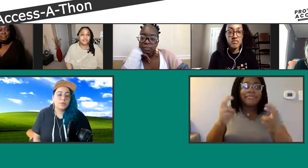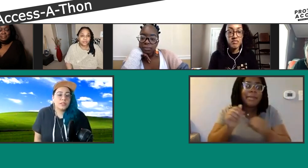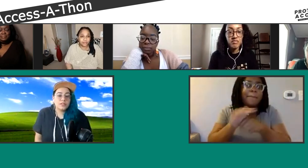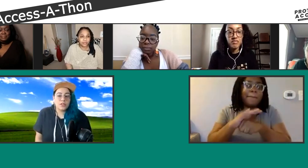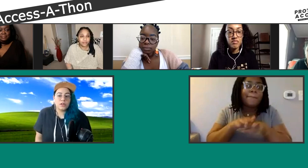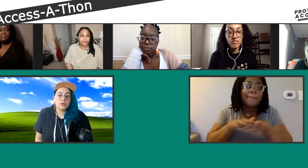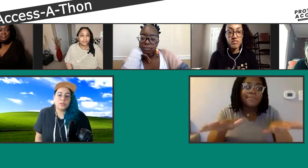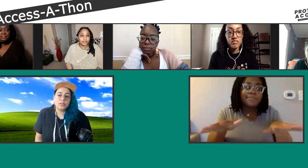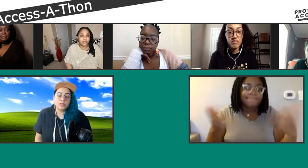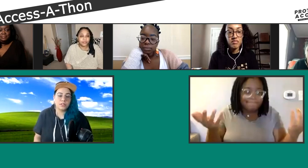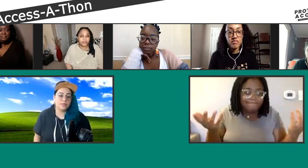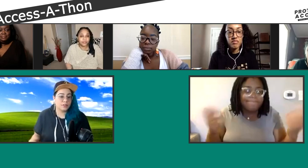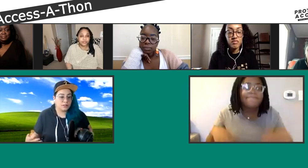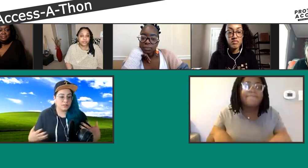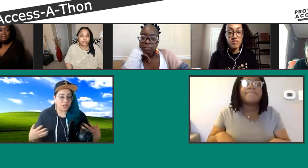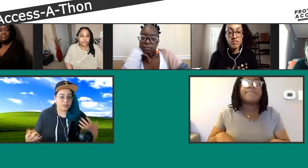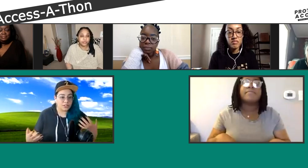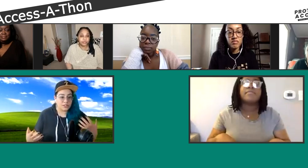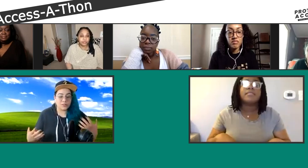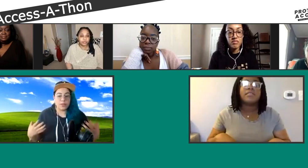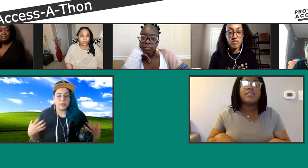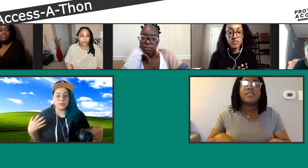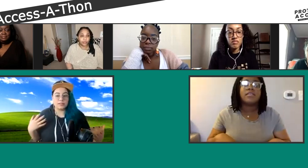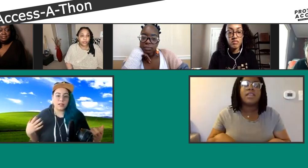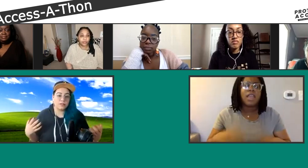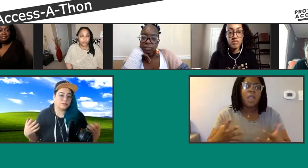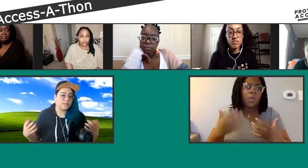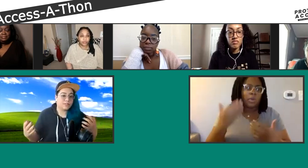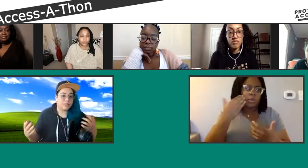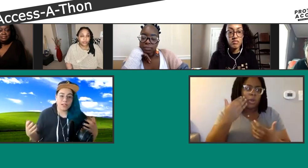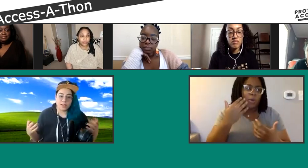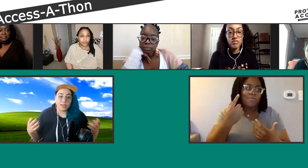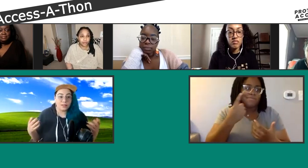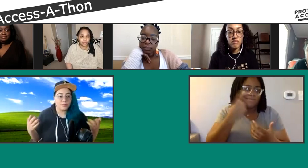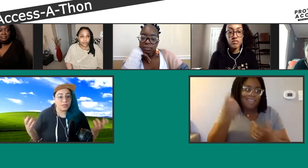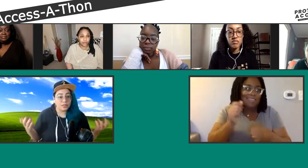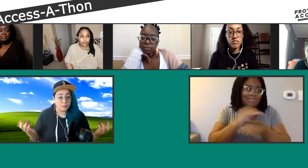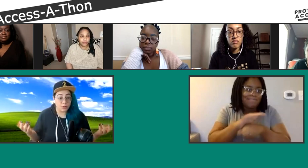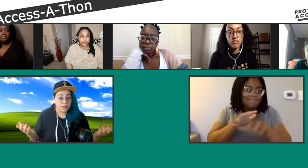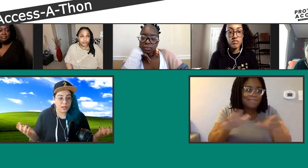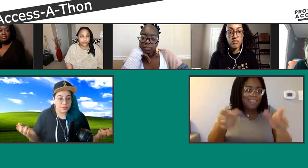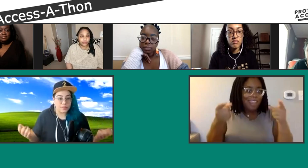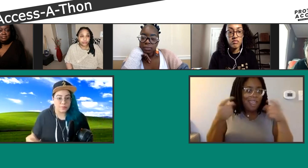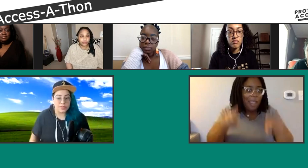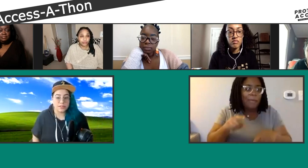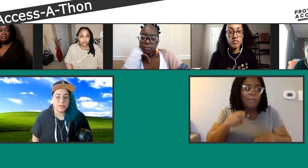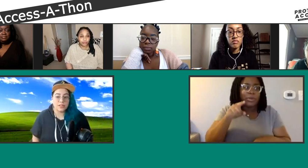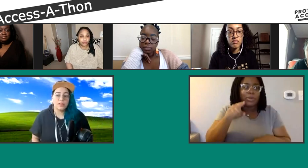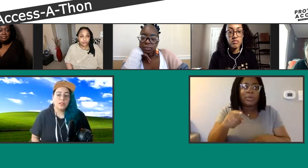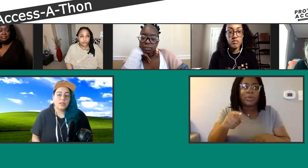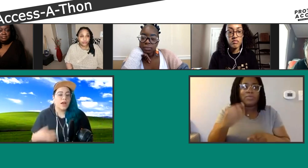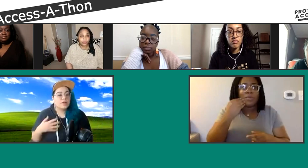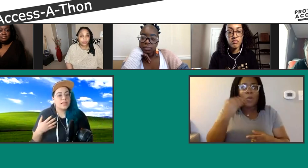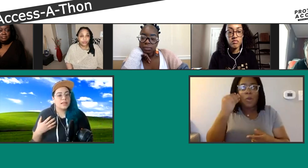and I would like to know, given the challenges of the pandemic itself, navigating a, frankly, broken health system, et cetera,